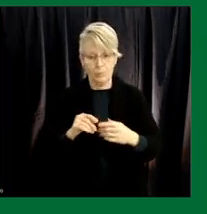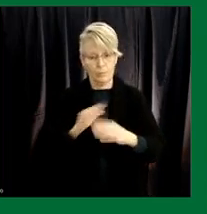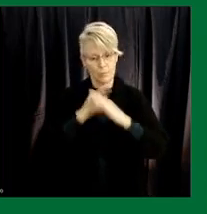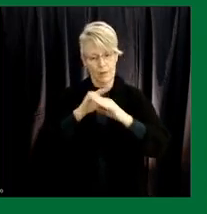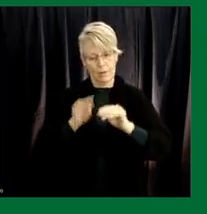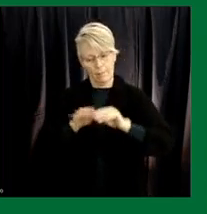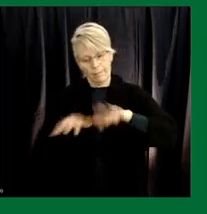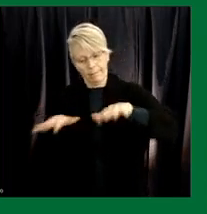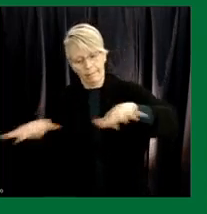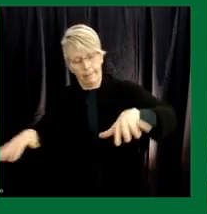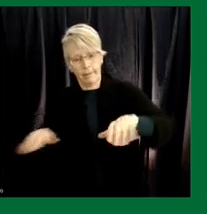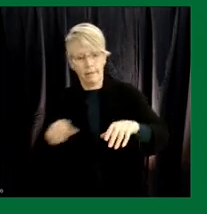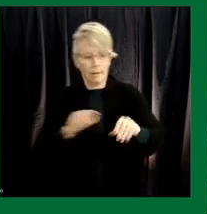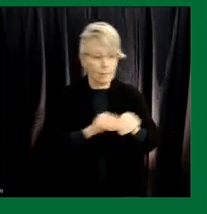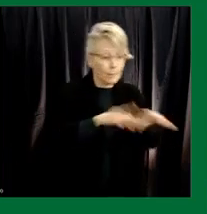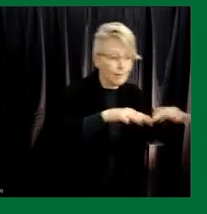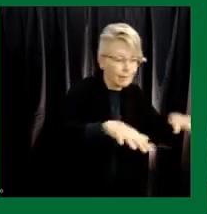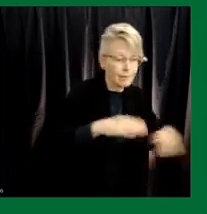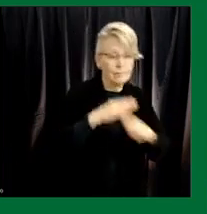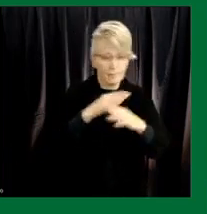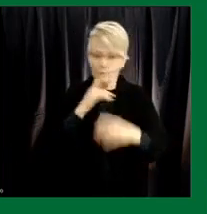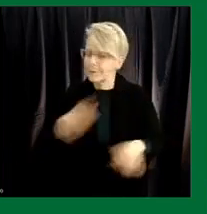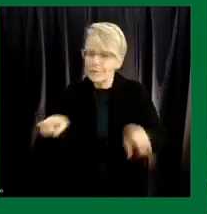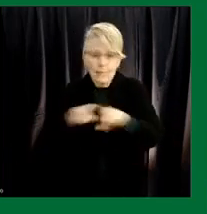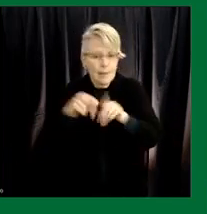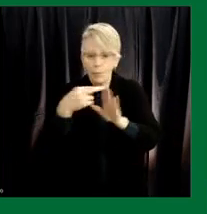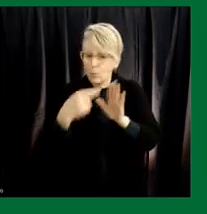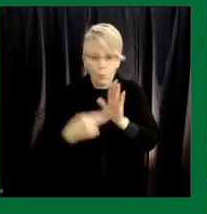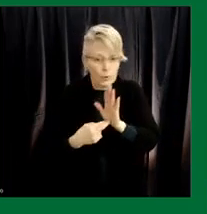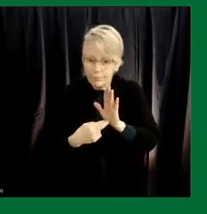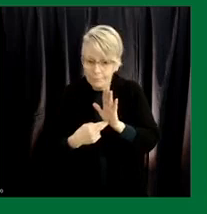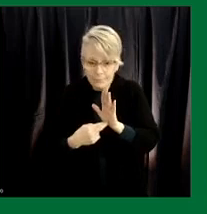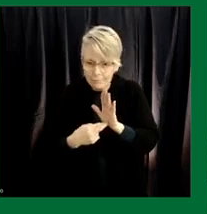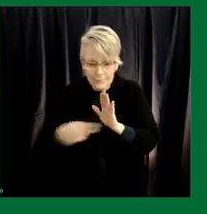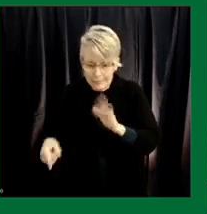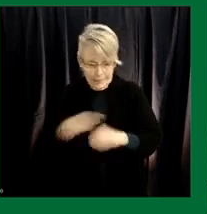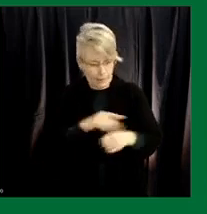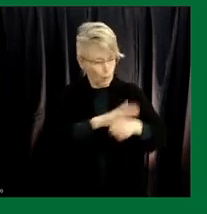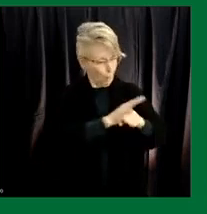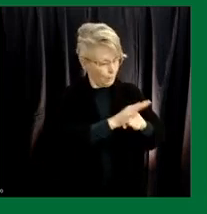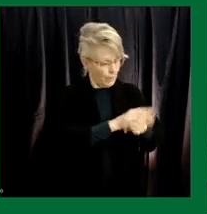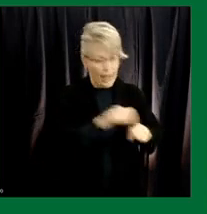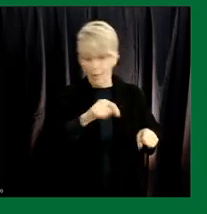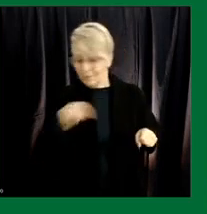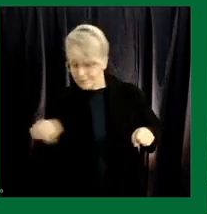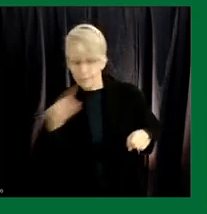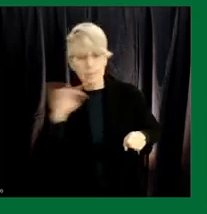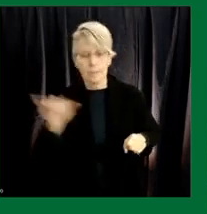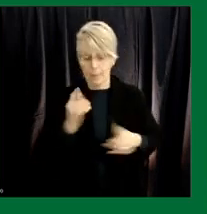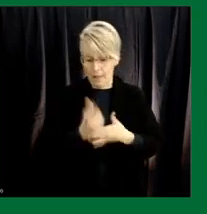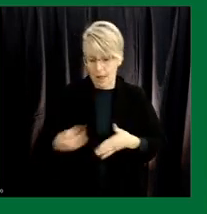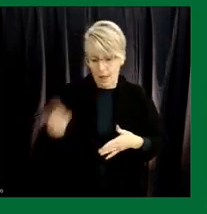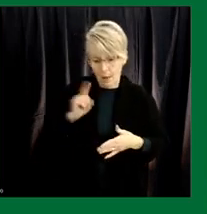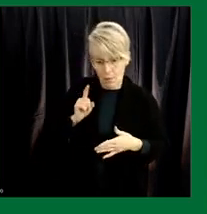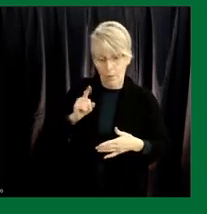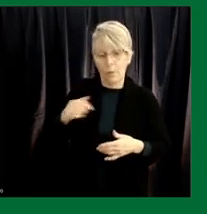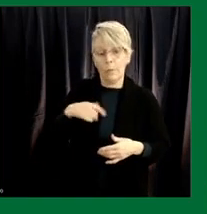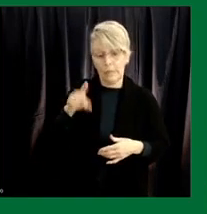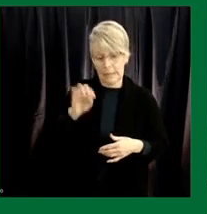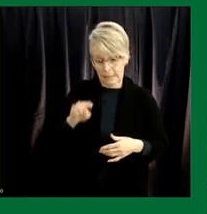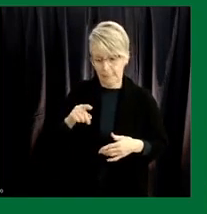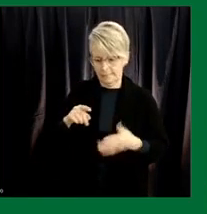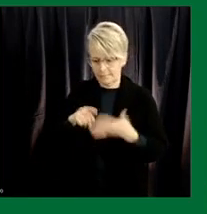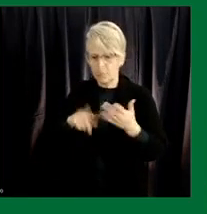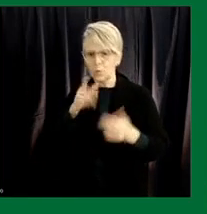that um will that that prevent the spread of of the original covert we we took measures last week with respect to those that may have